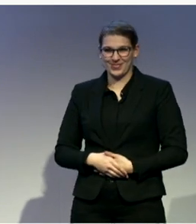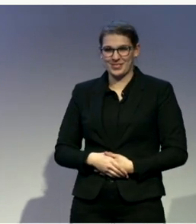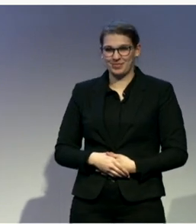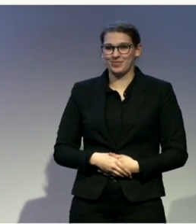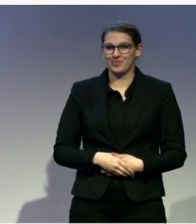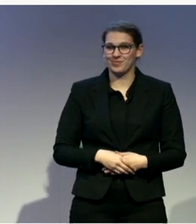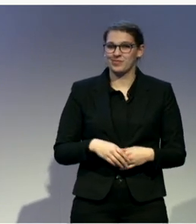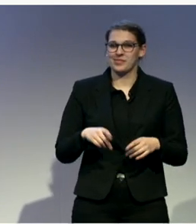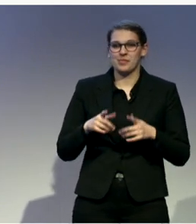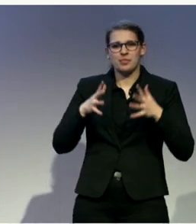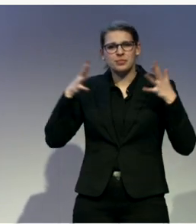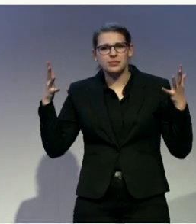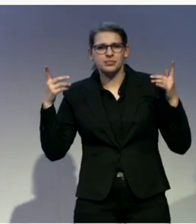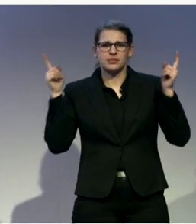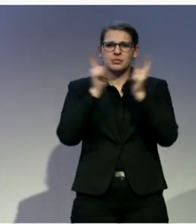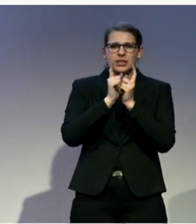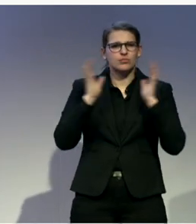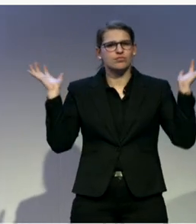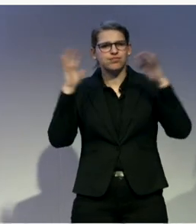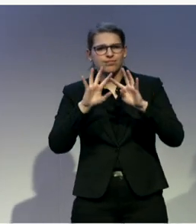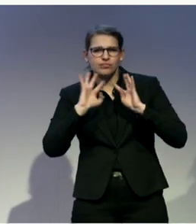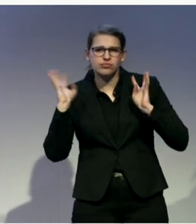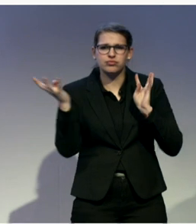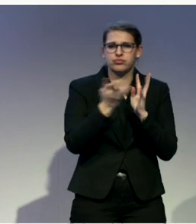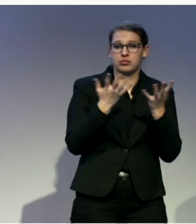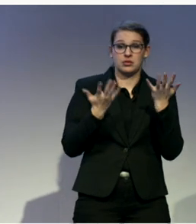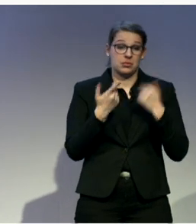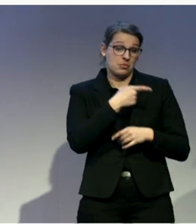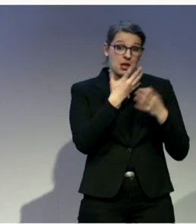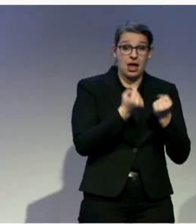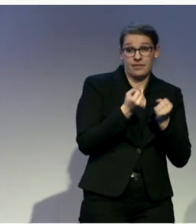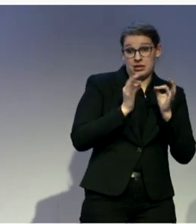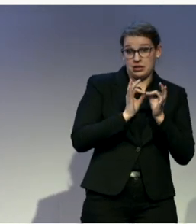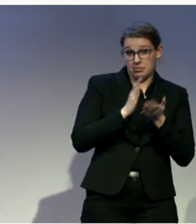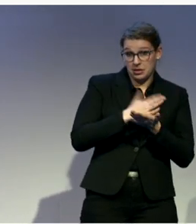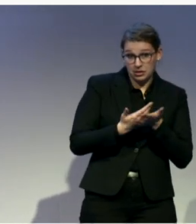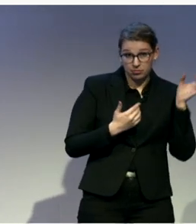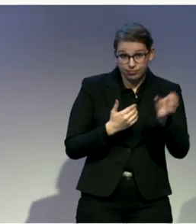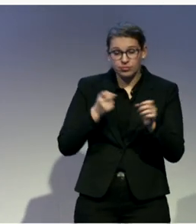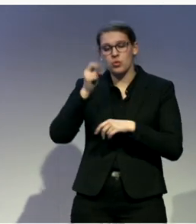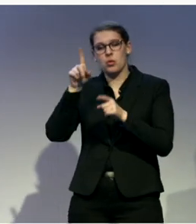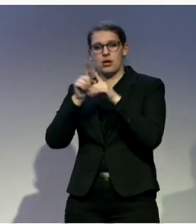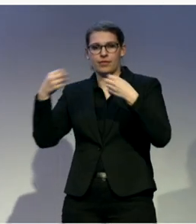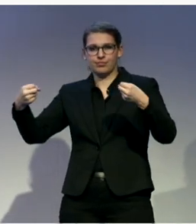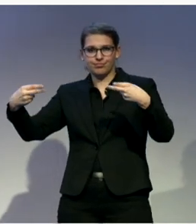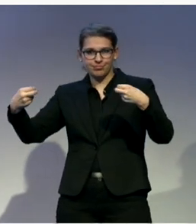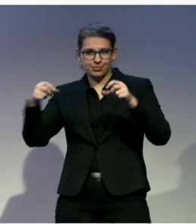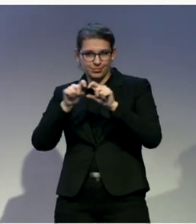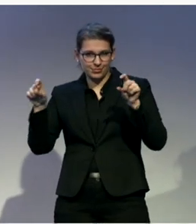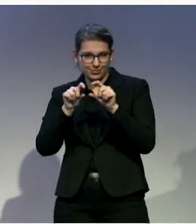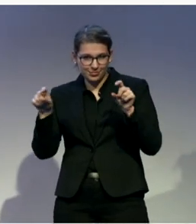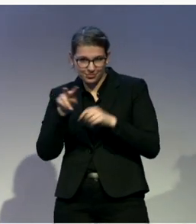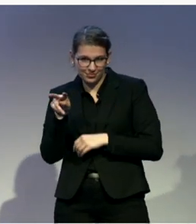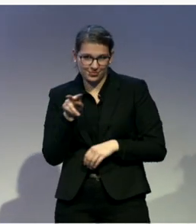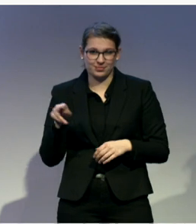either interpreter or captioning. And the idea is I have learned to talk a little slower, a little